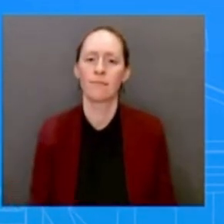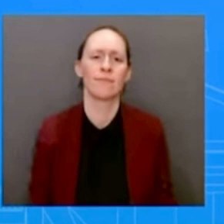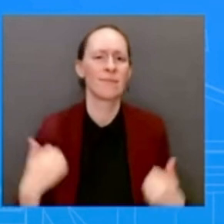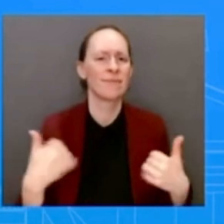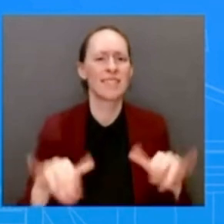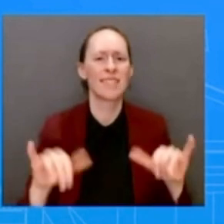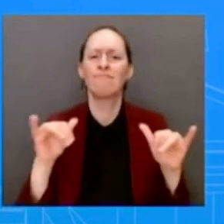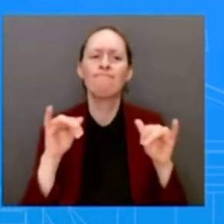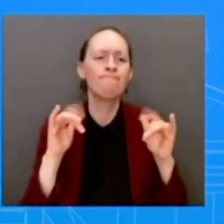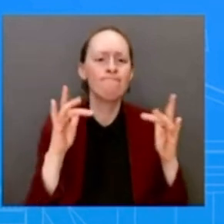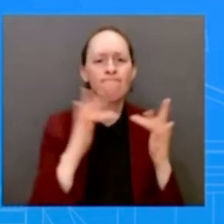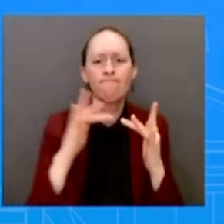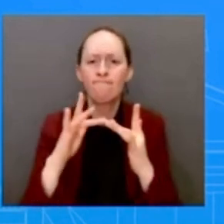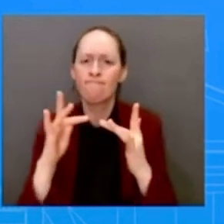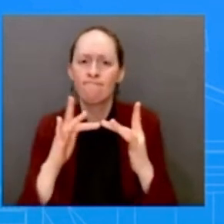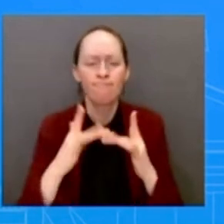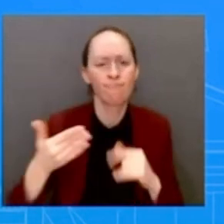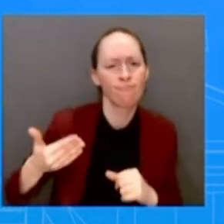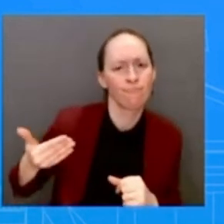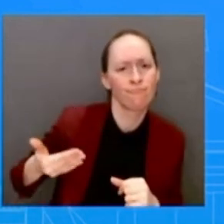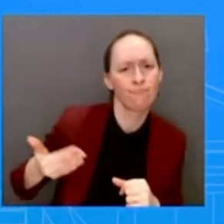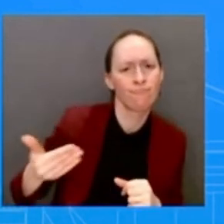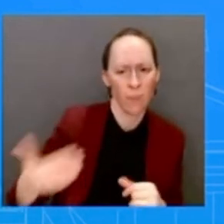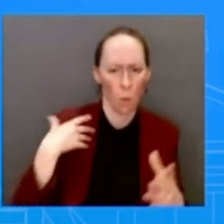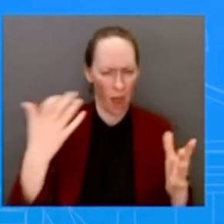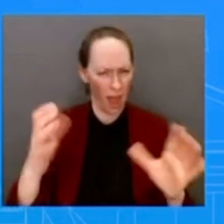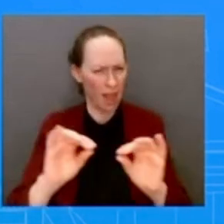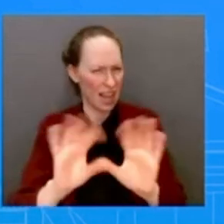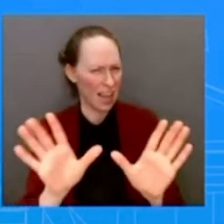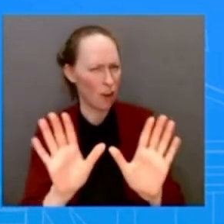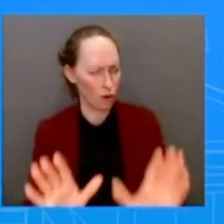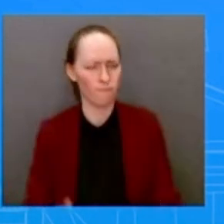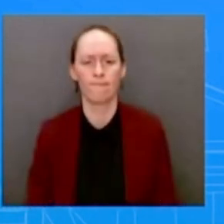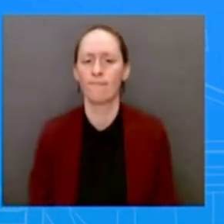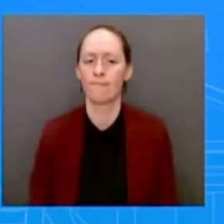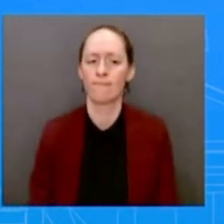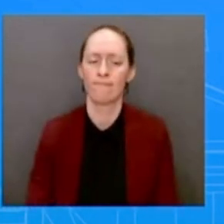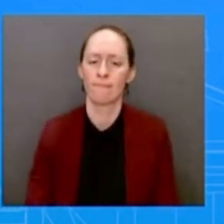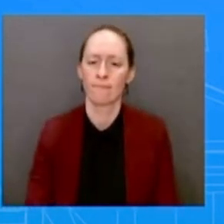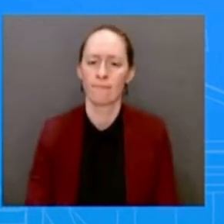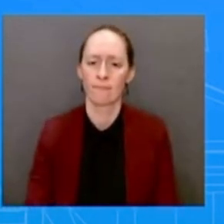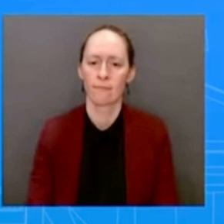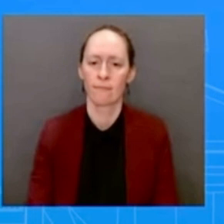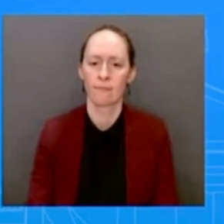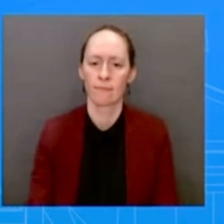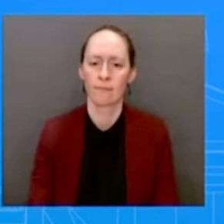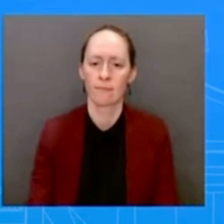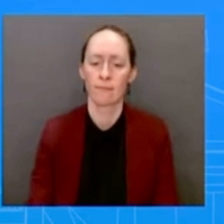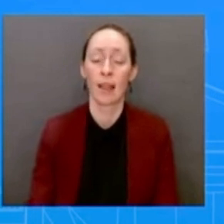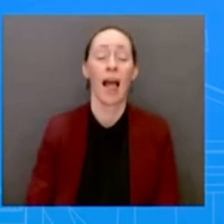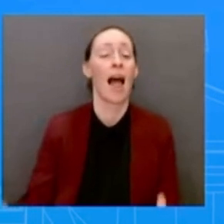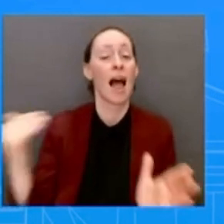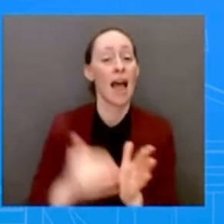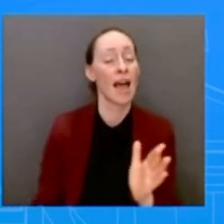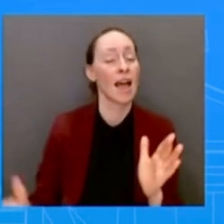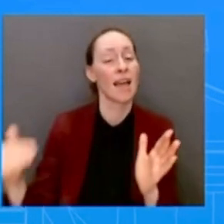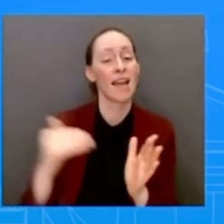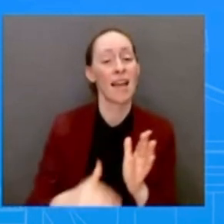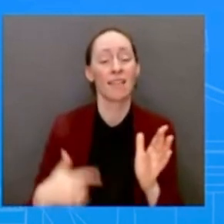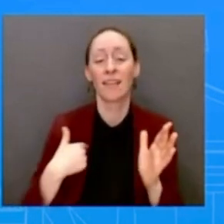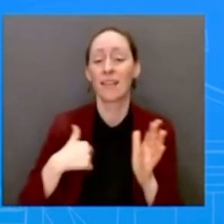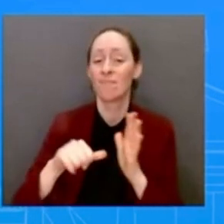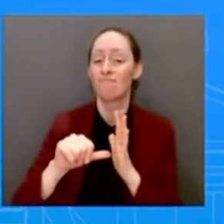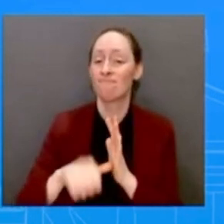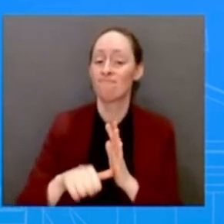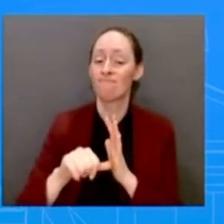very clear there. And look, you know, we have said this over and over again. We have not, you know, we have not seen any,